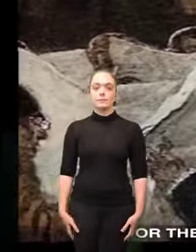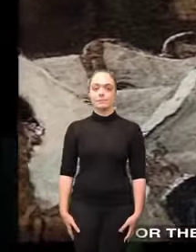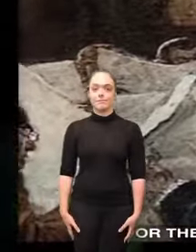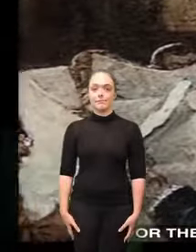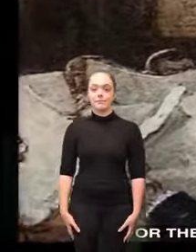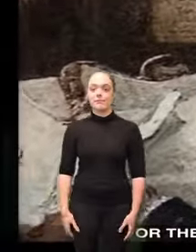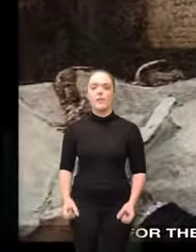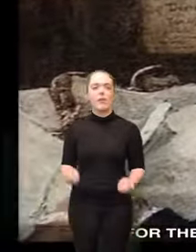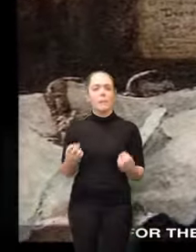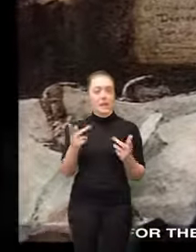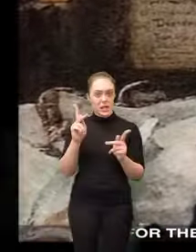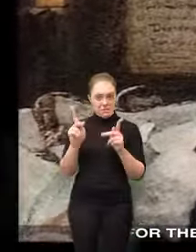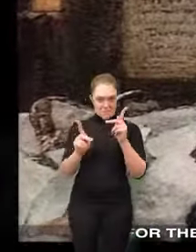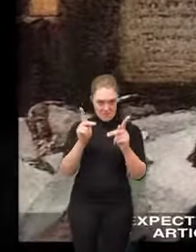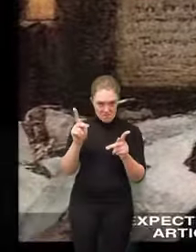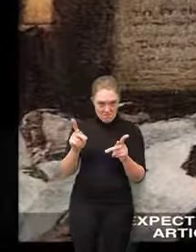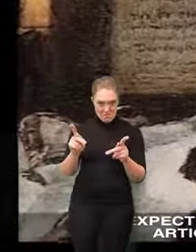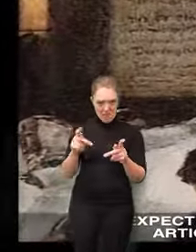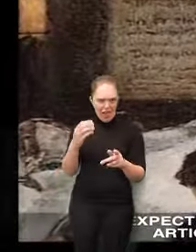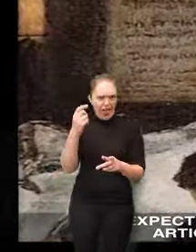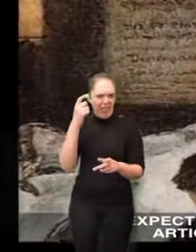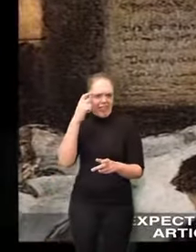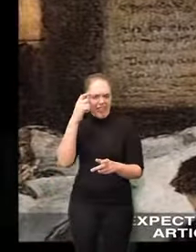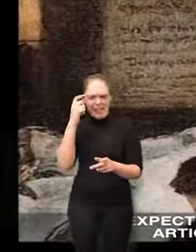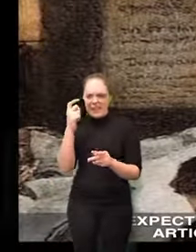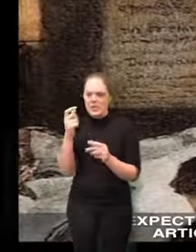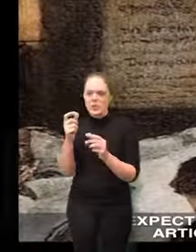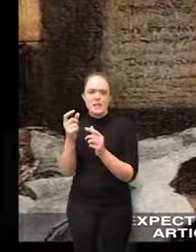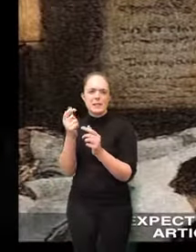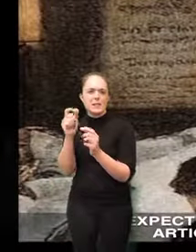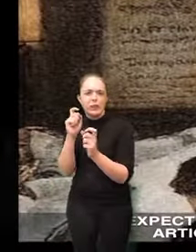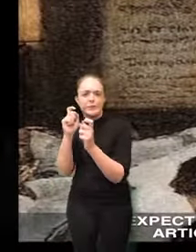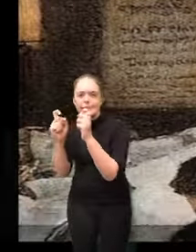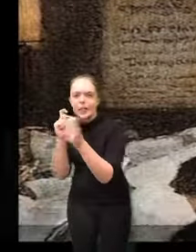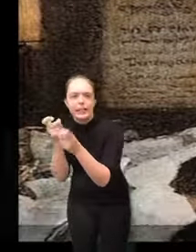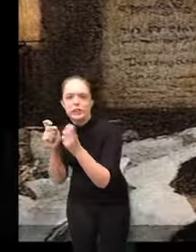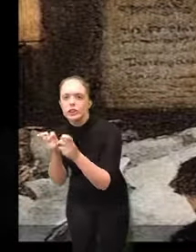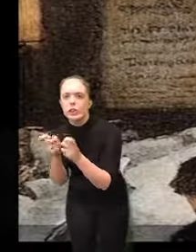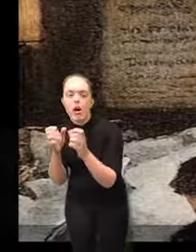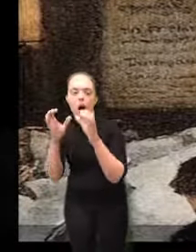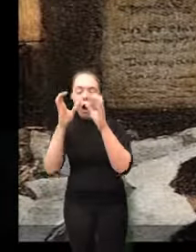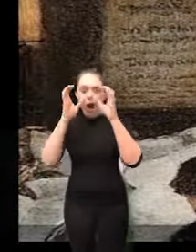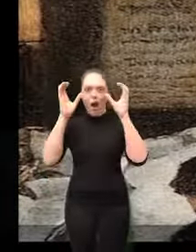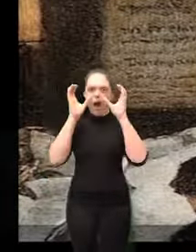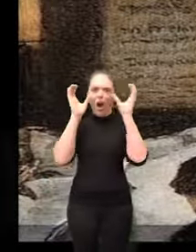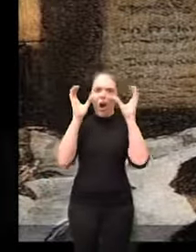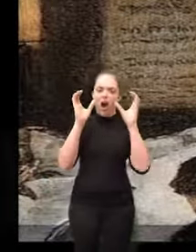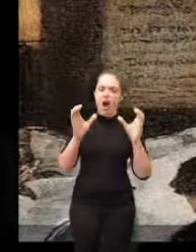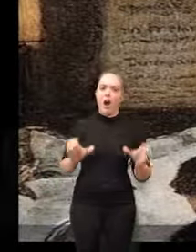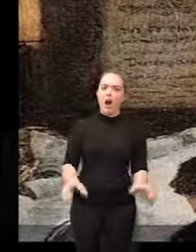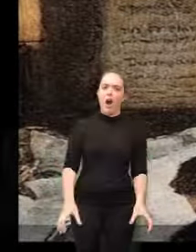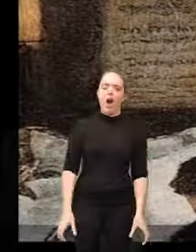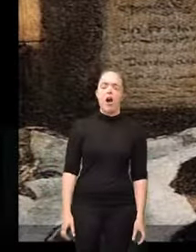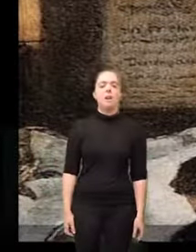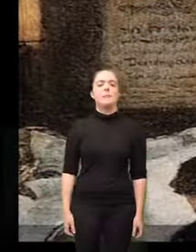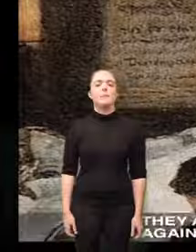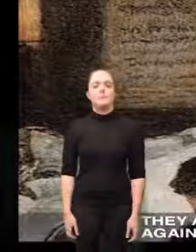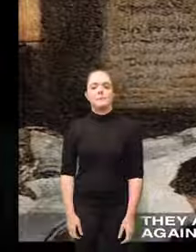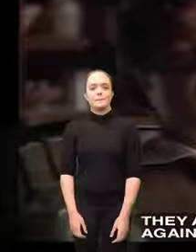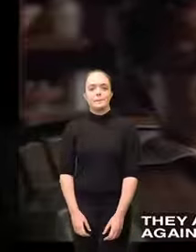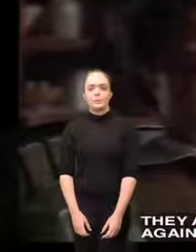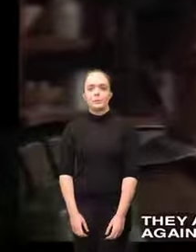for the majority of the country expecting only a revision of the articles of confederation it is a real shock